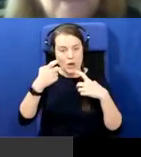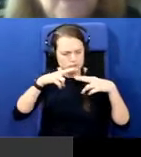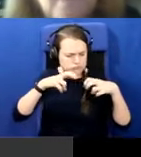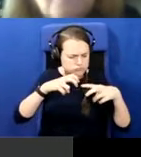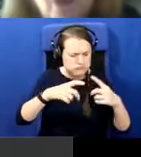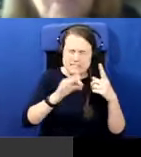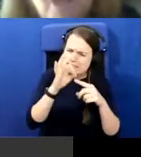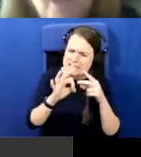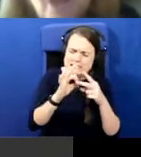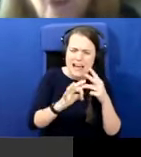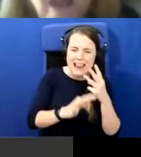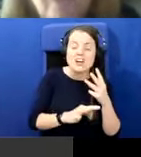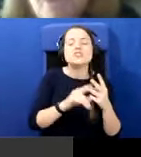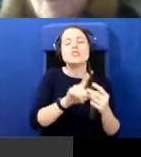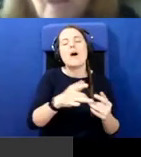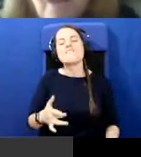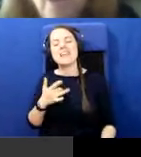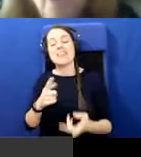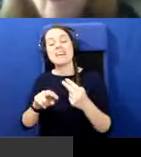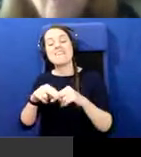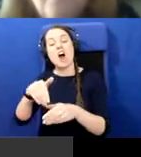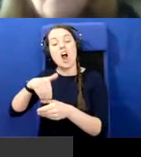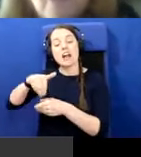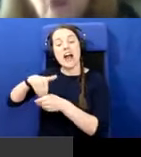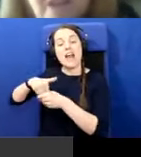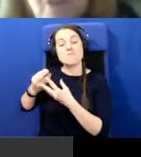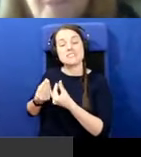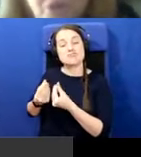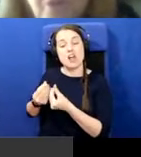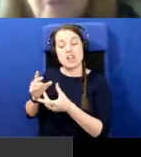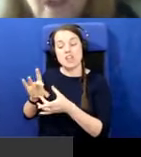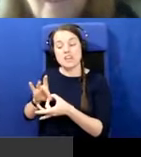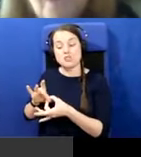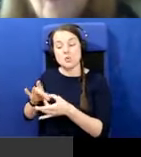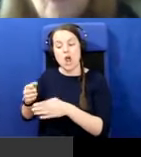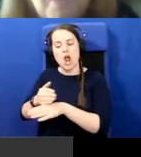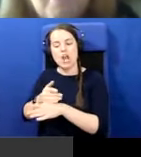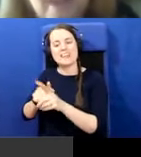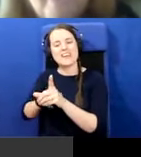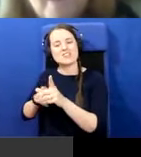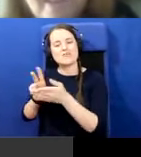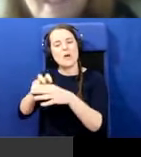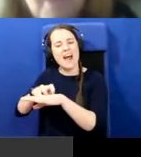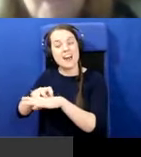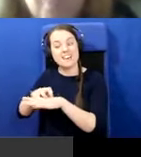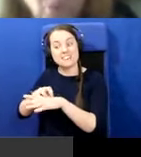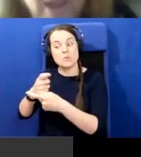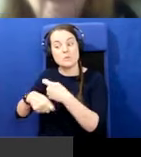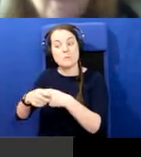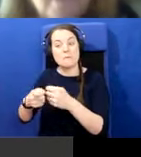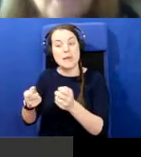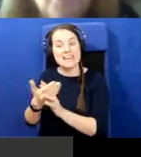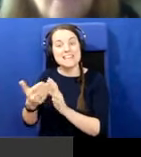the documentation, the archival material, of the early years of Northern Ireland could be made accessible as